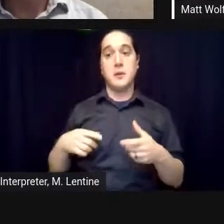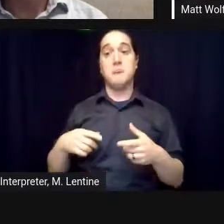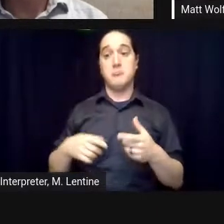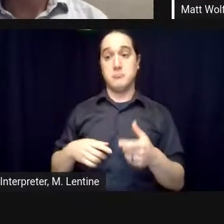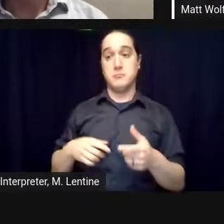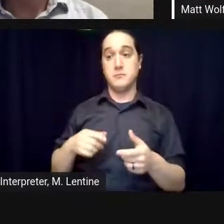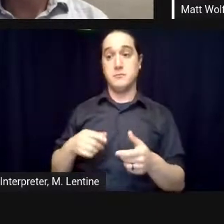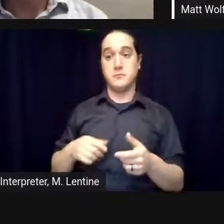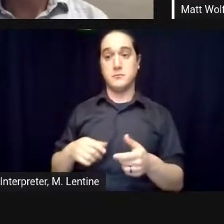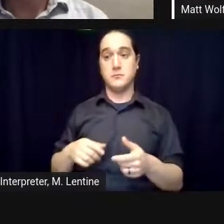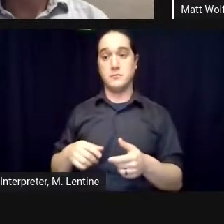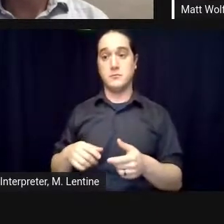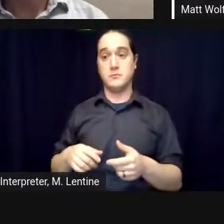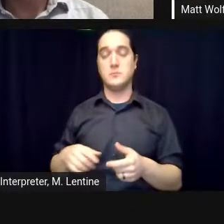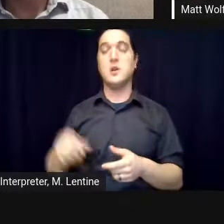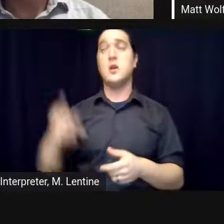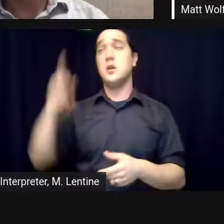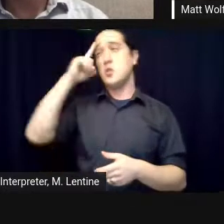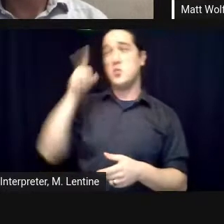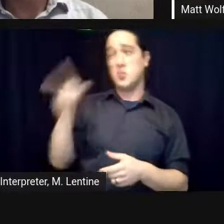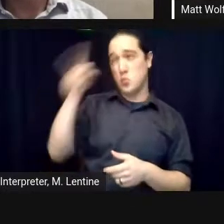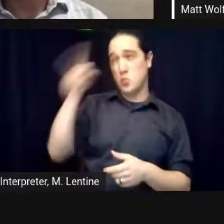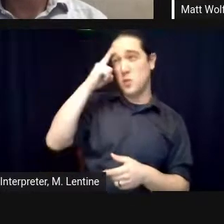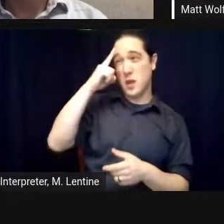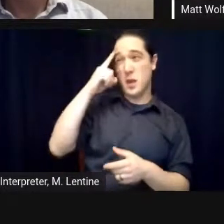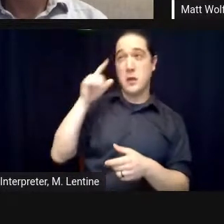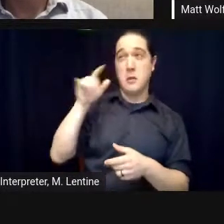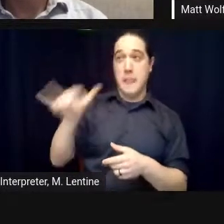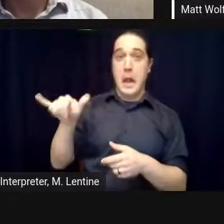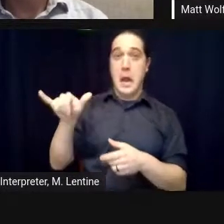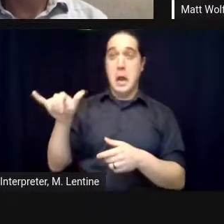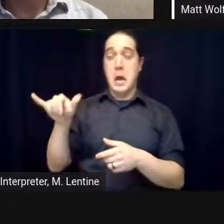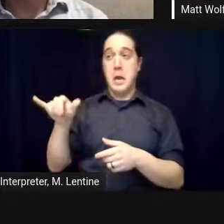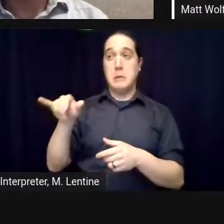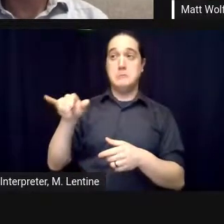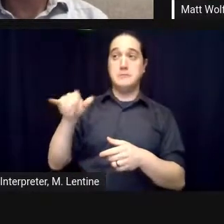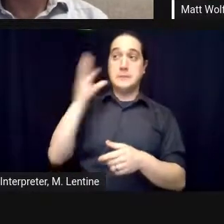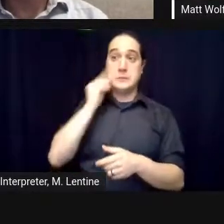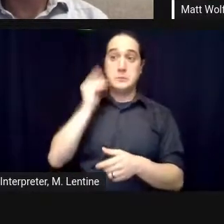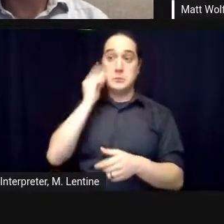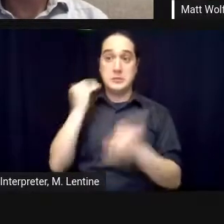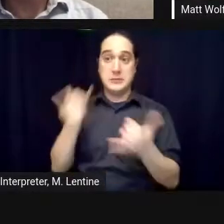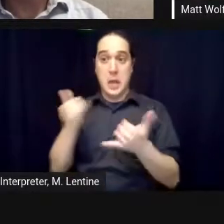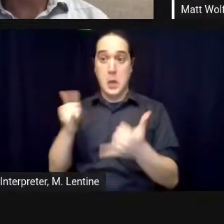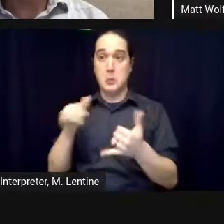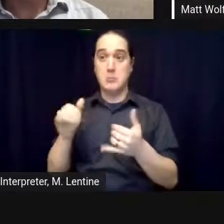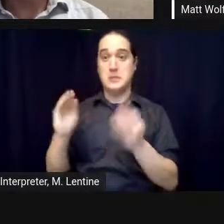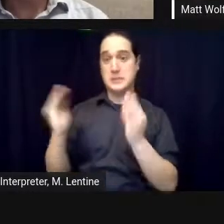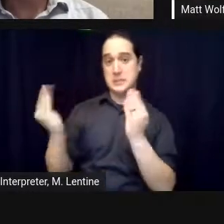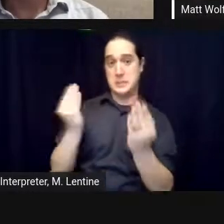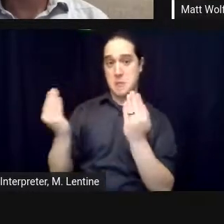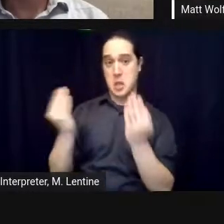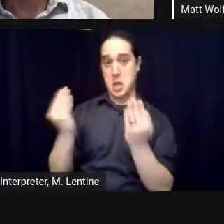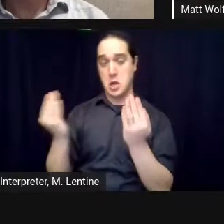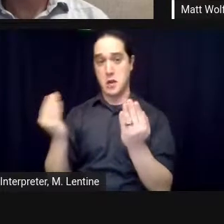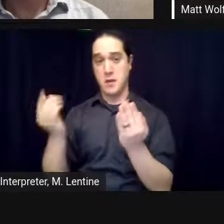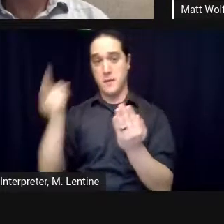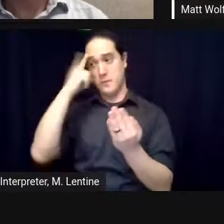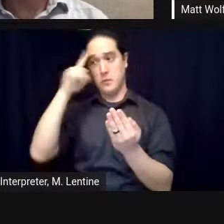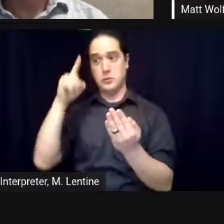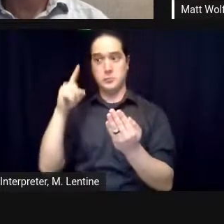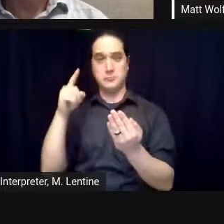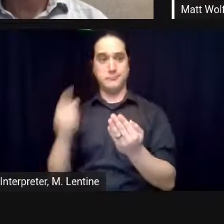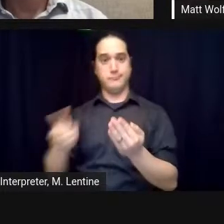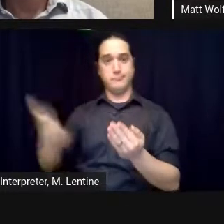stacy and i really felt that the film was prescient um because of the way it approaches the issue of climate